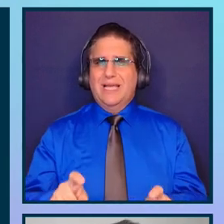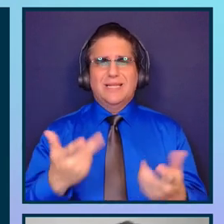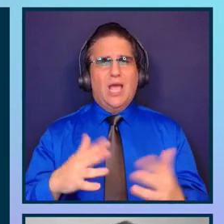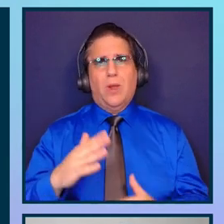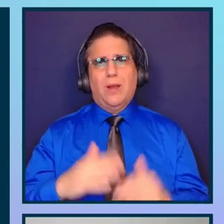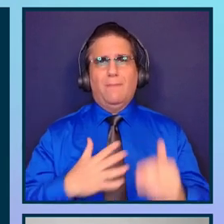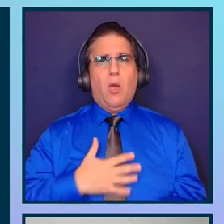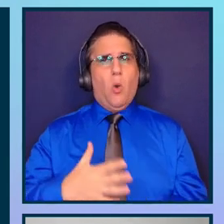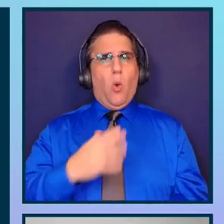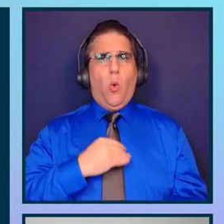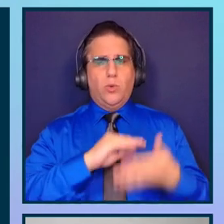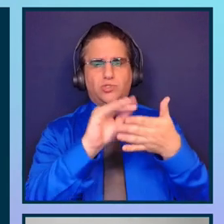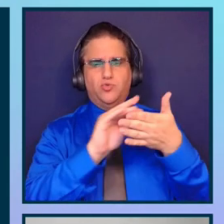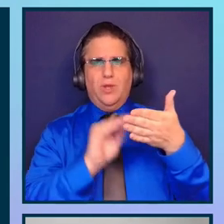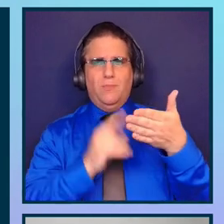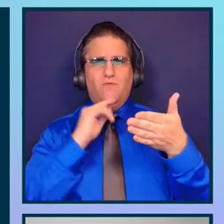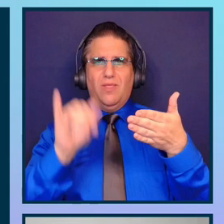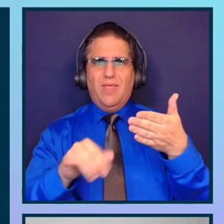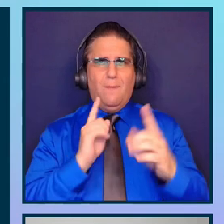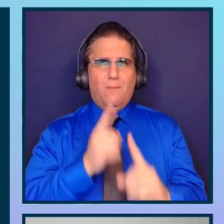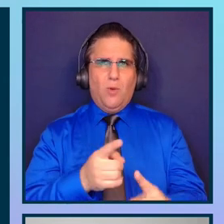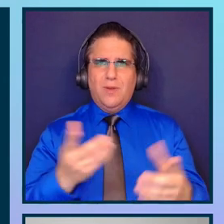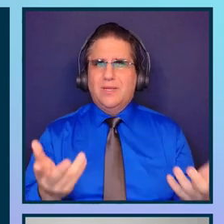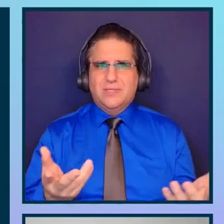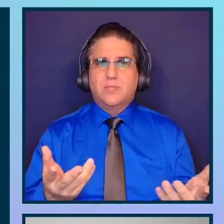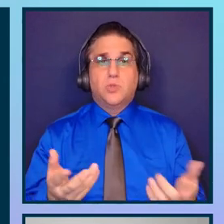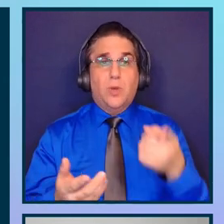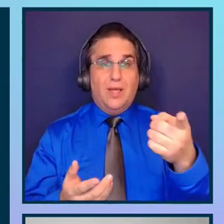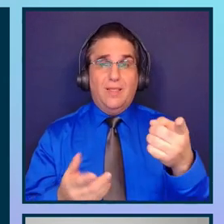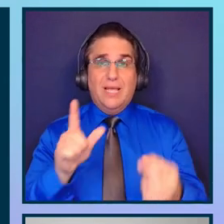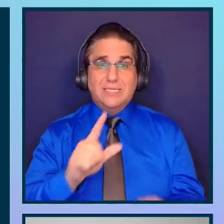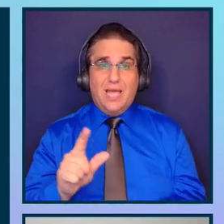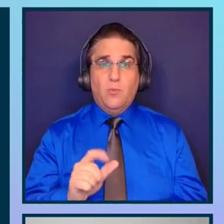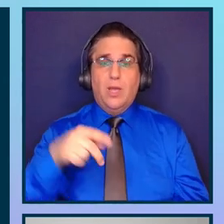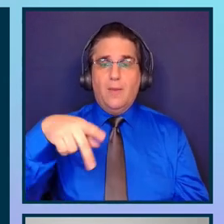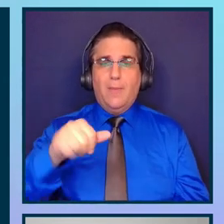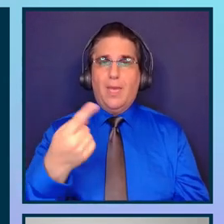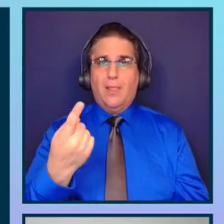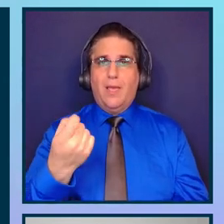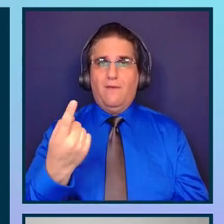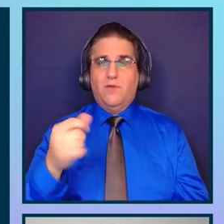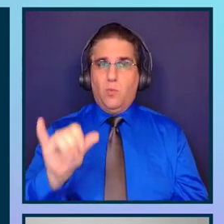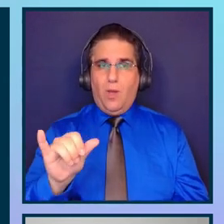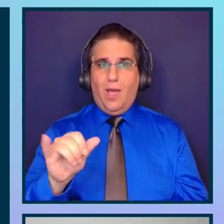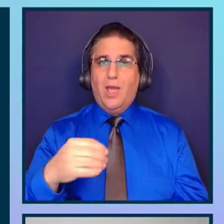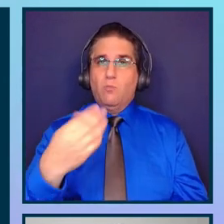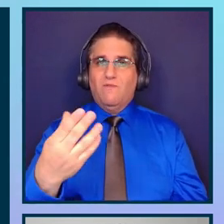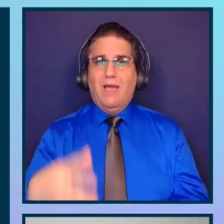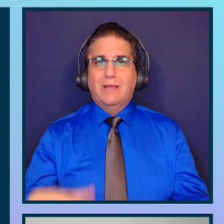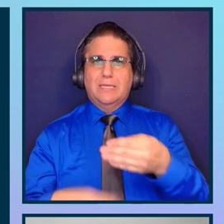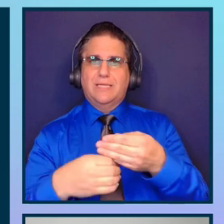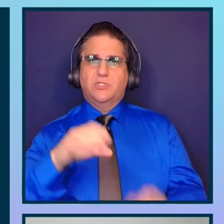script for that purpose. So this library PA11y provides a CI extension